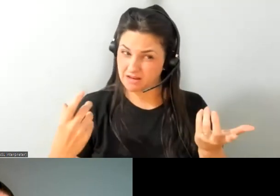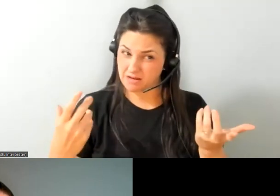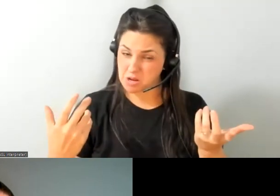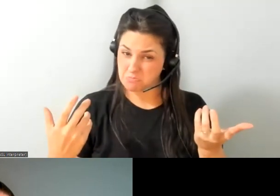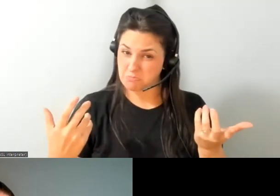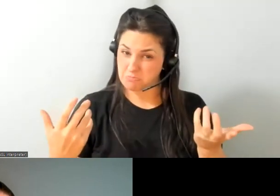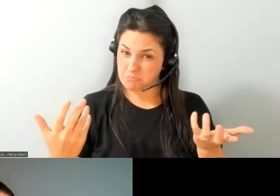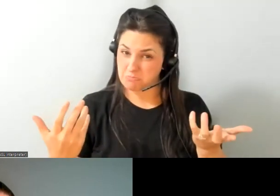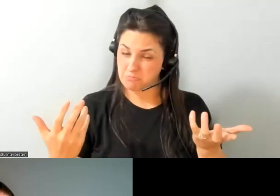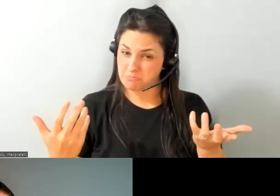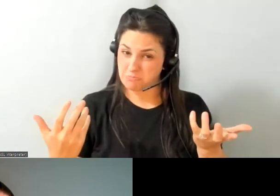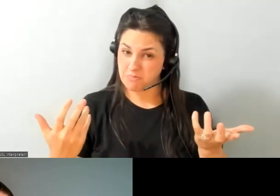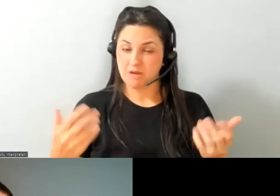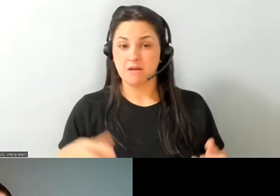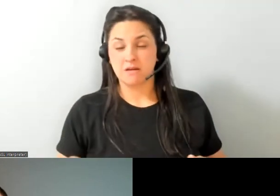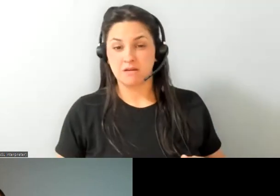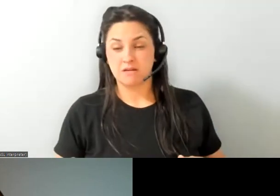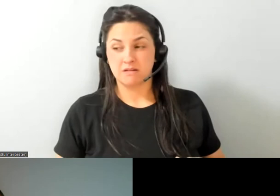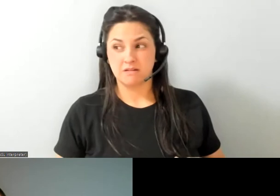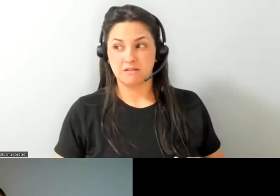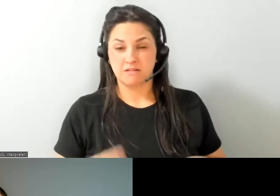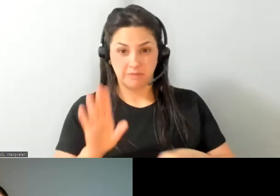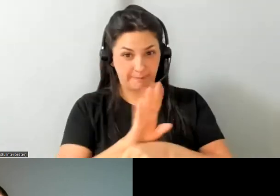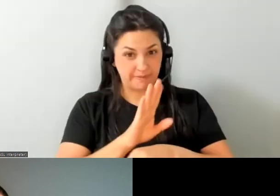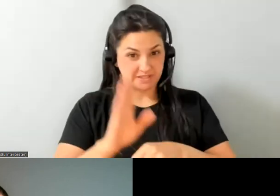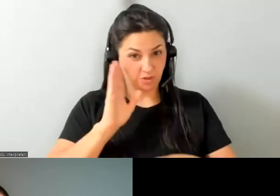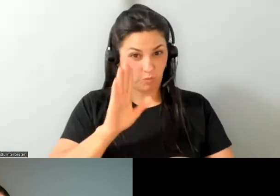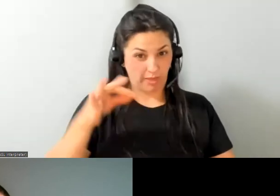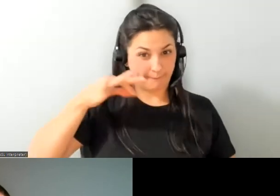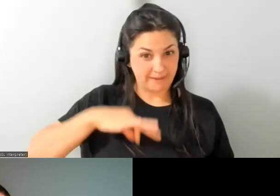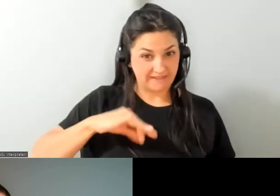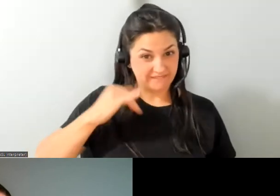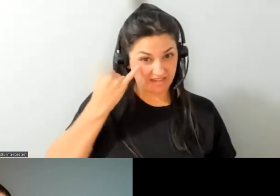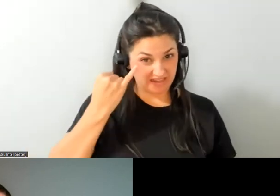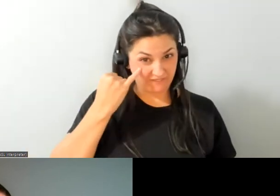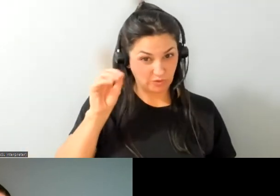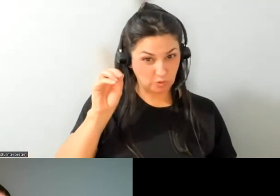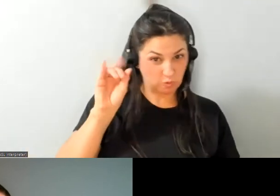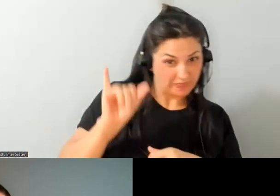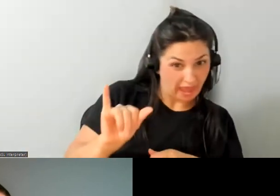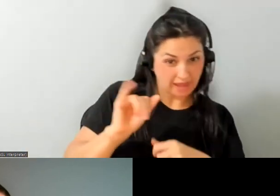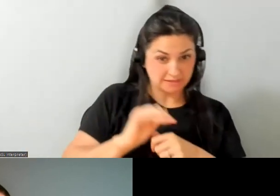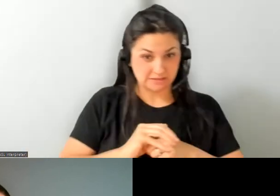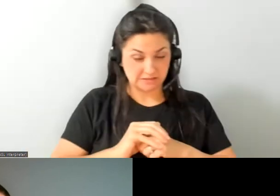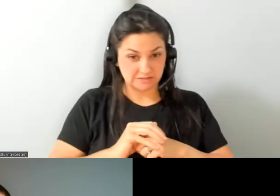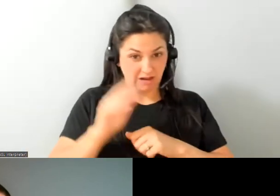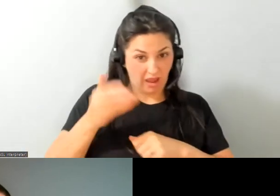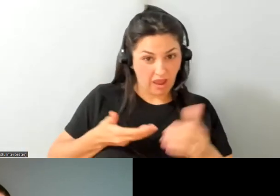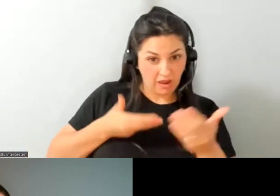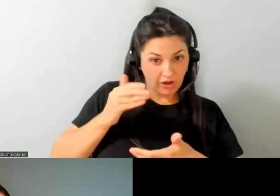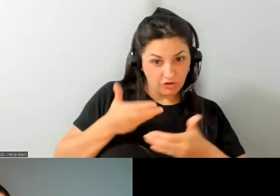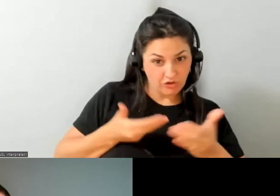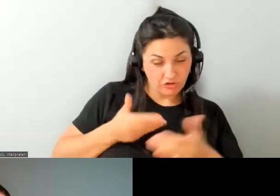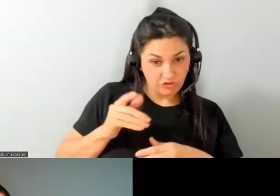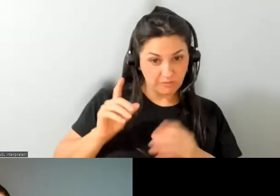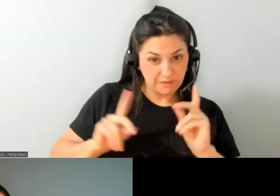in in that argument that the business will benefit if you do this um and again maybe maybe lauren again maybe maybe you